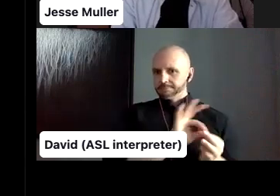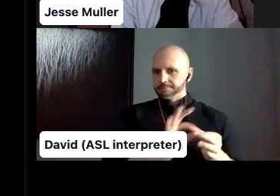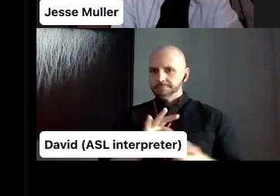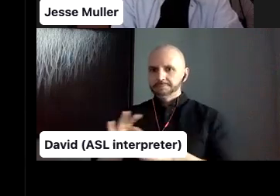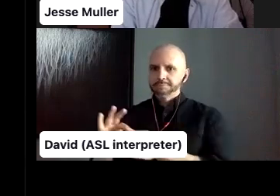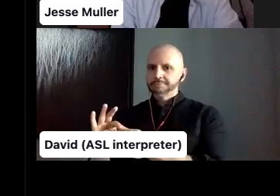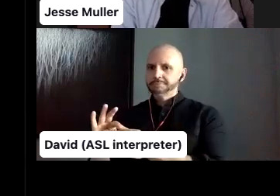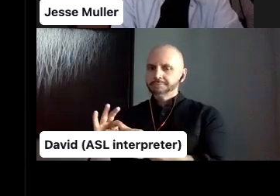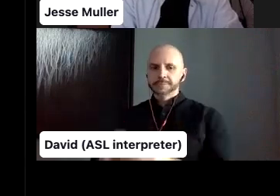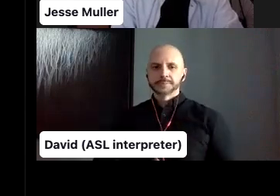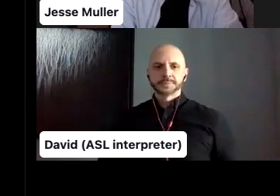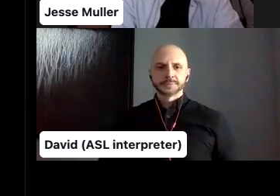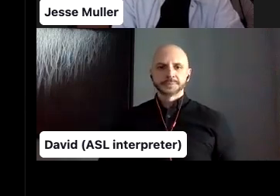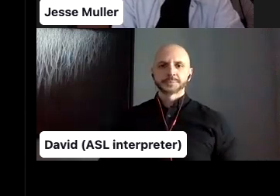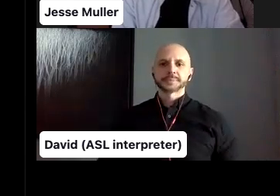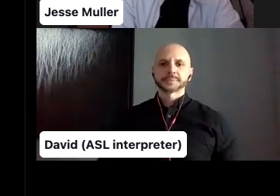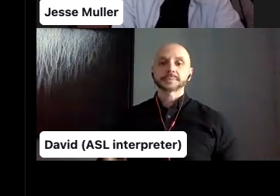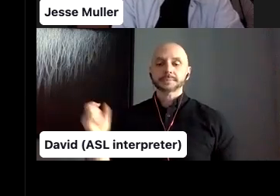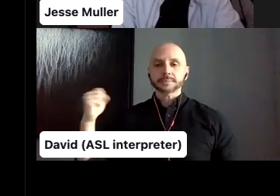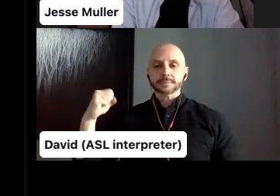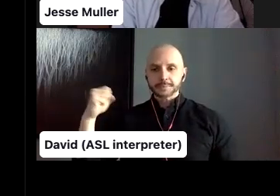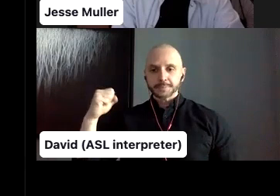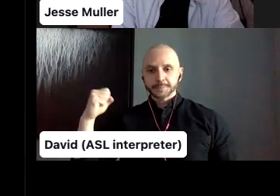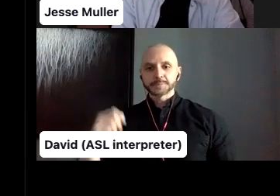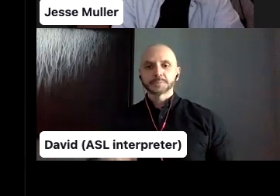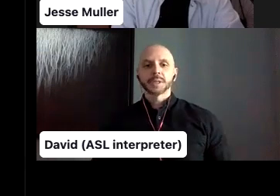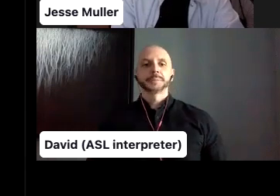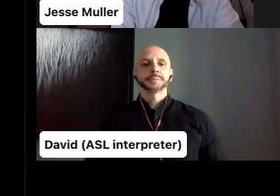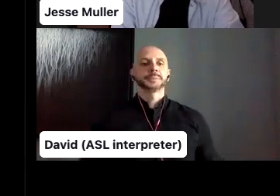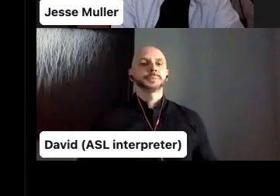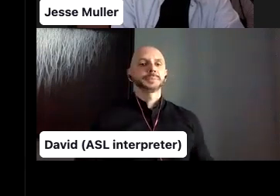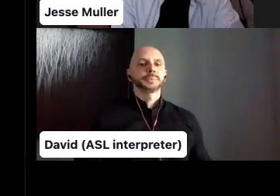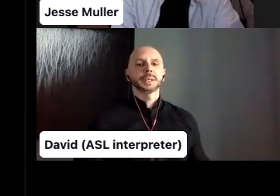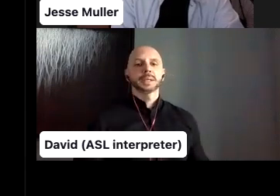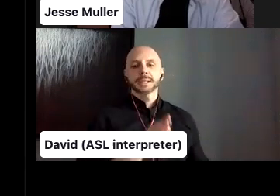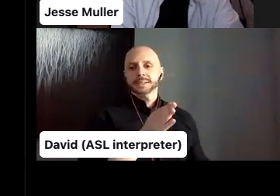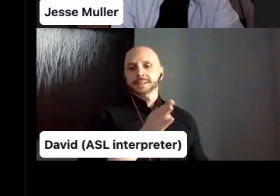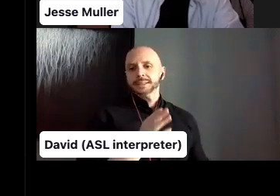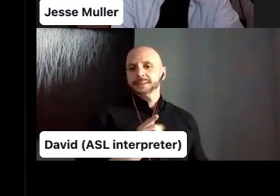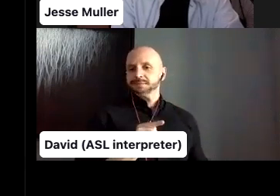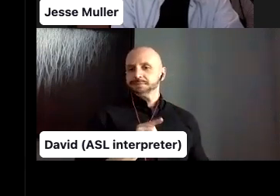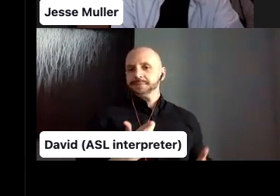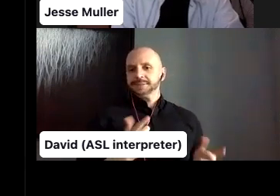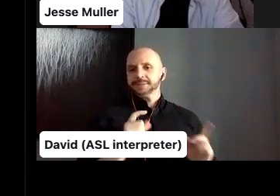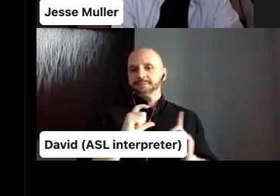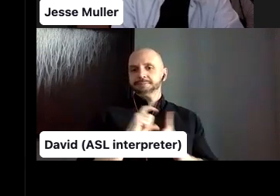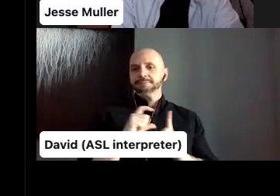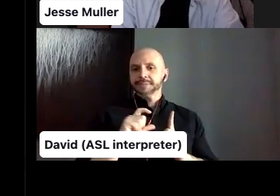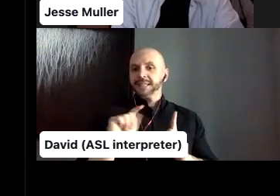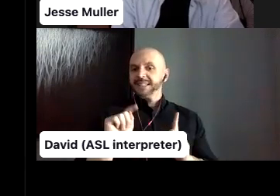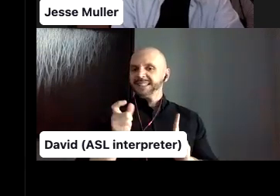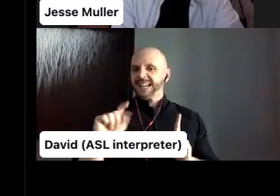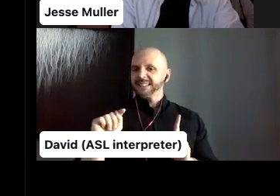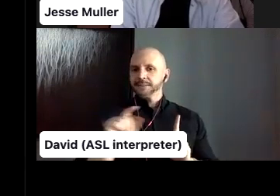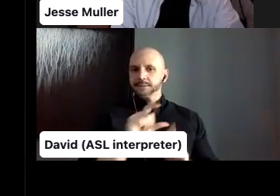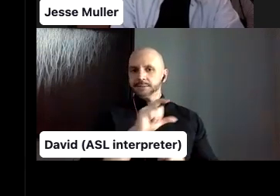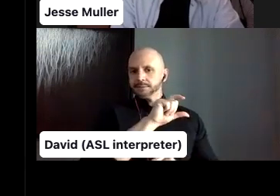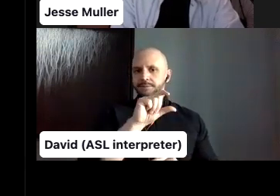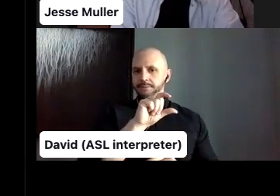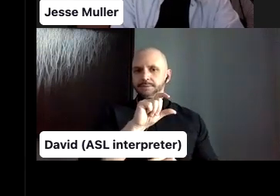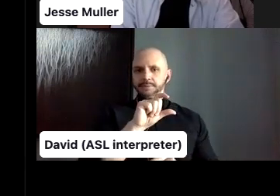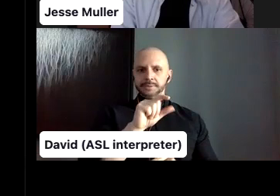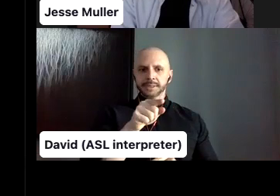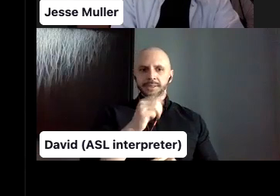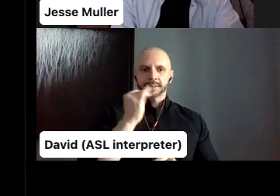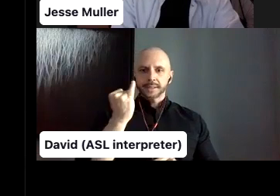the, the, the text and, and just with the simple, like the simple grid that's just there, it made it. So if you flip through it, I